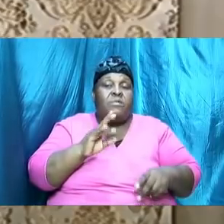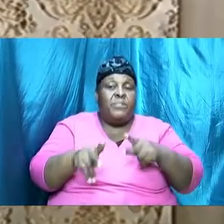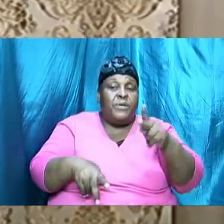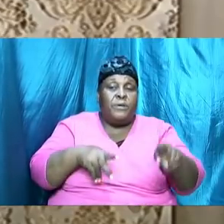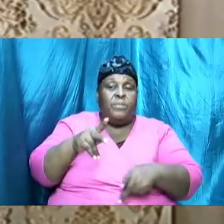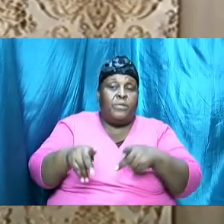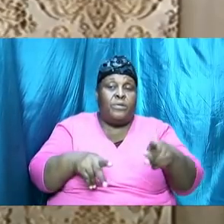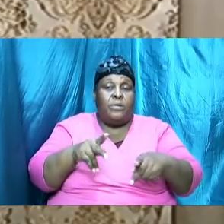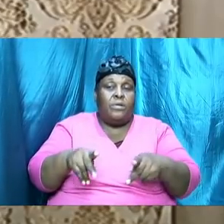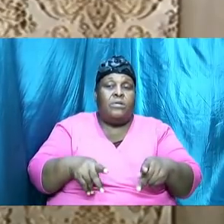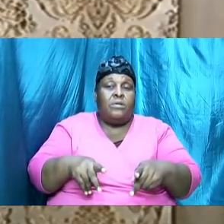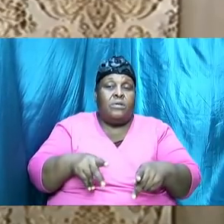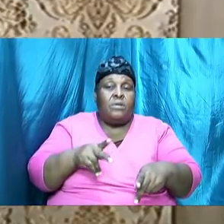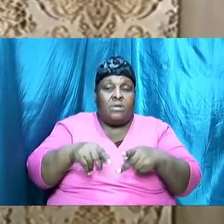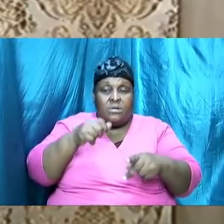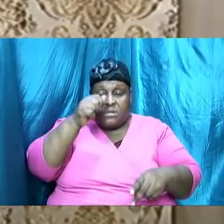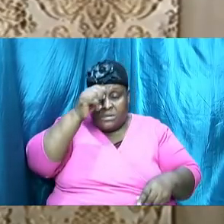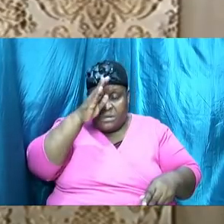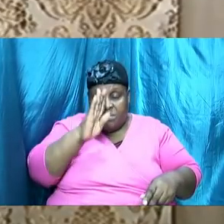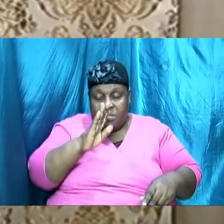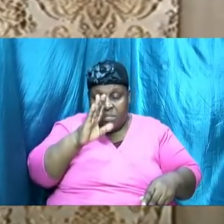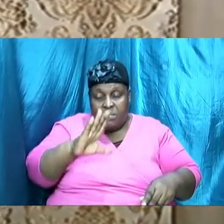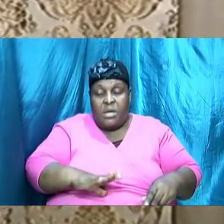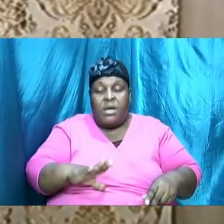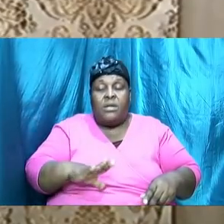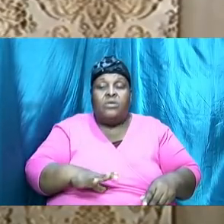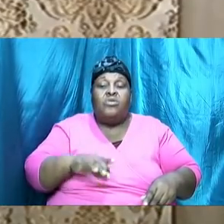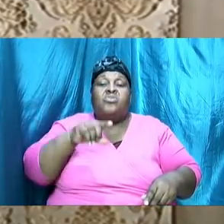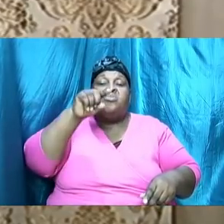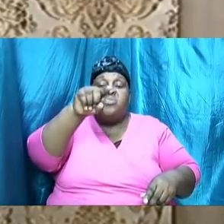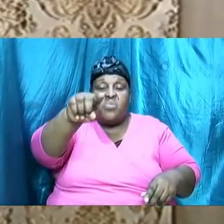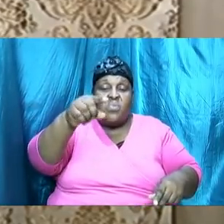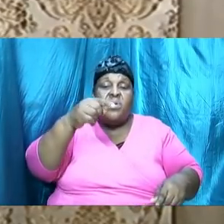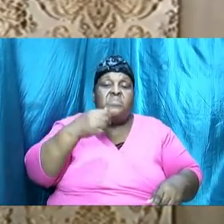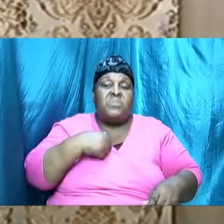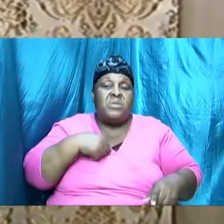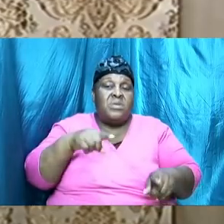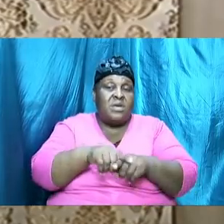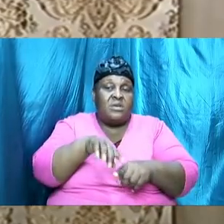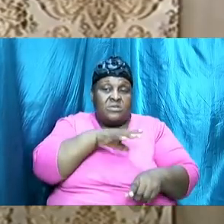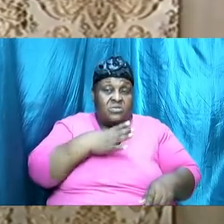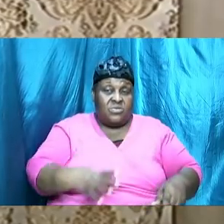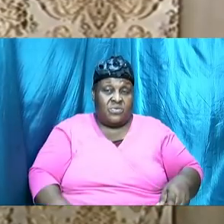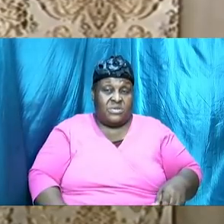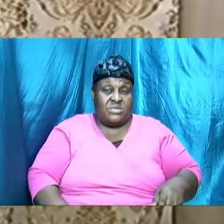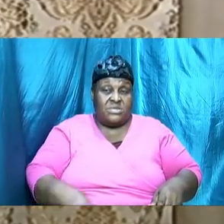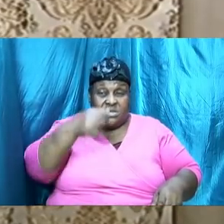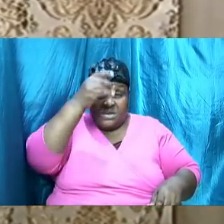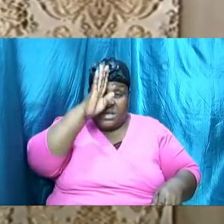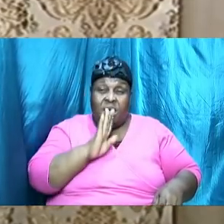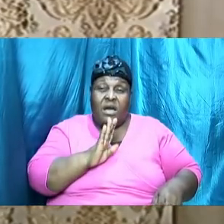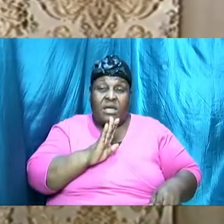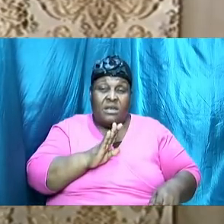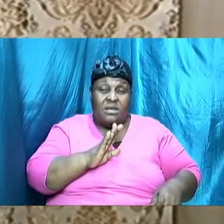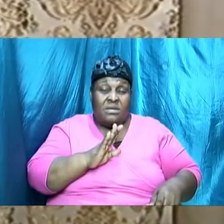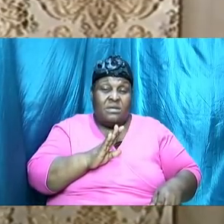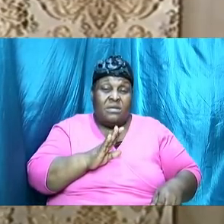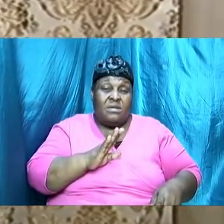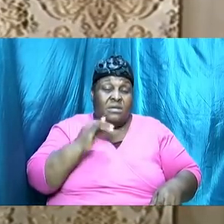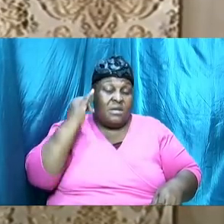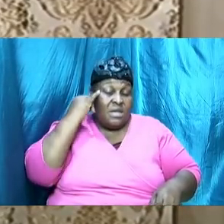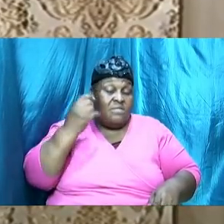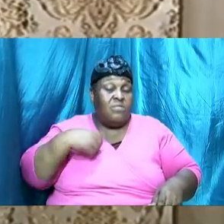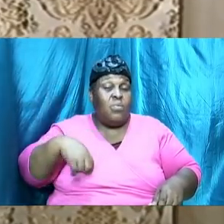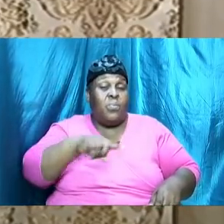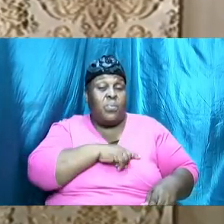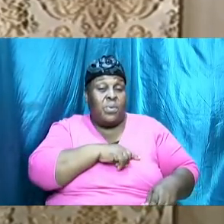this was a godly man and you and I as Christians in this godly state if we are going to